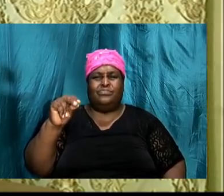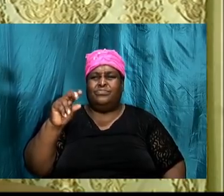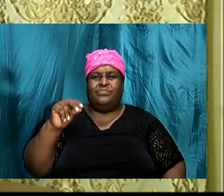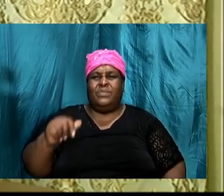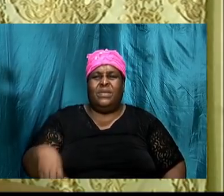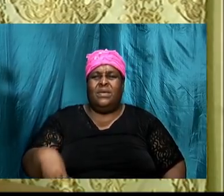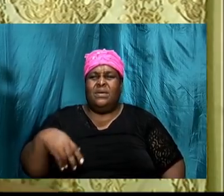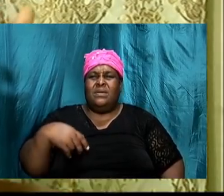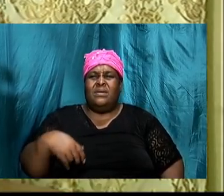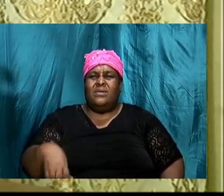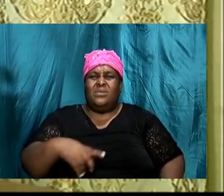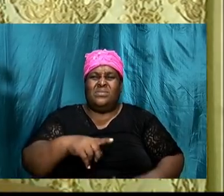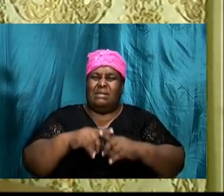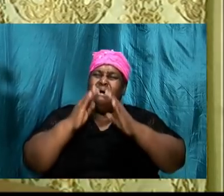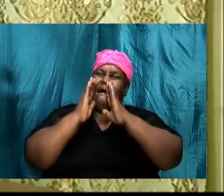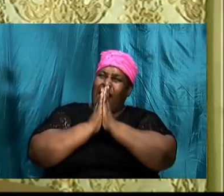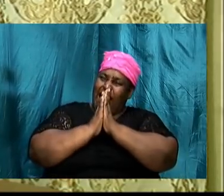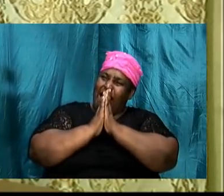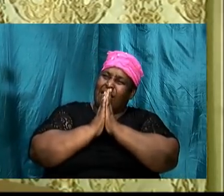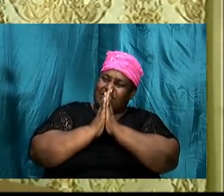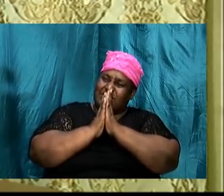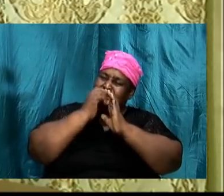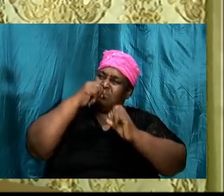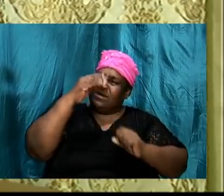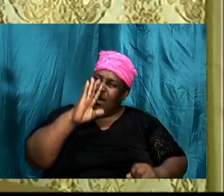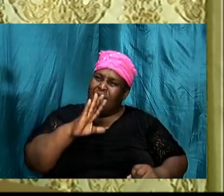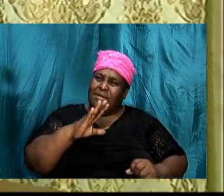ask God, God, what is your will in this?